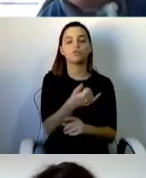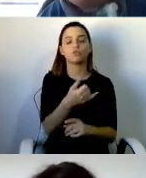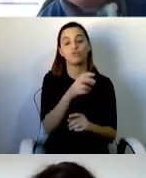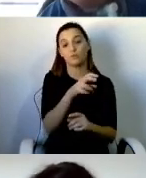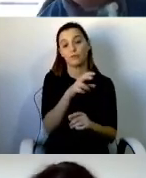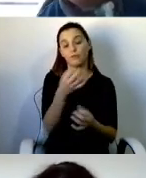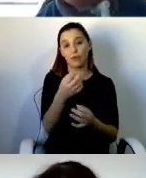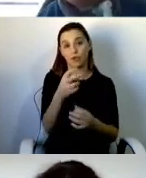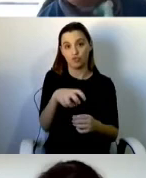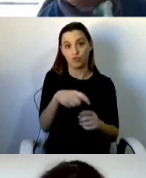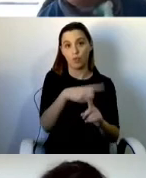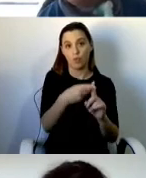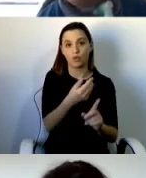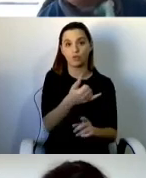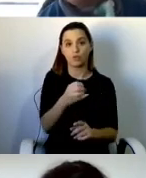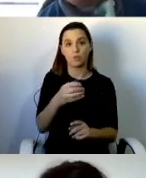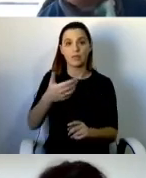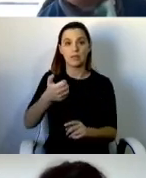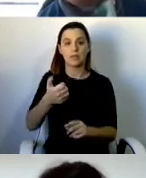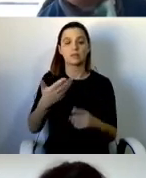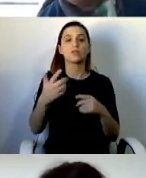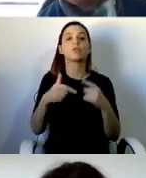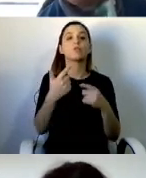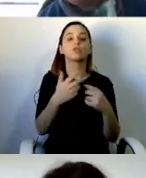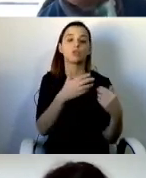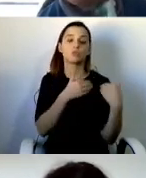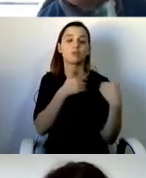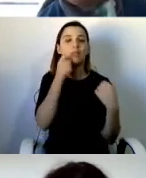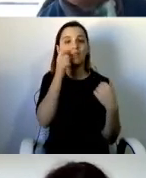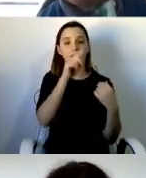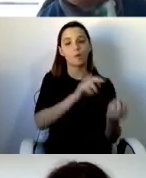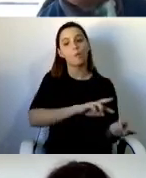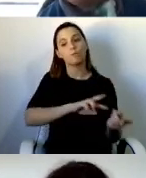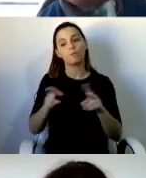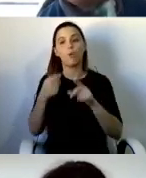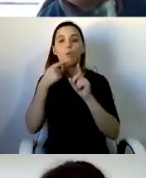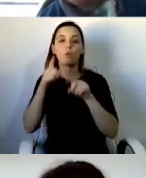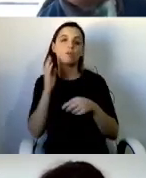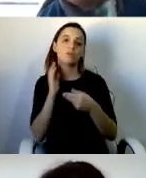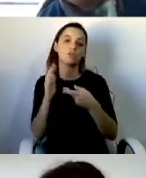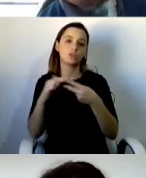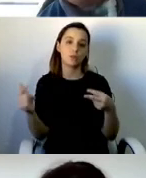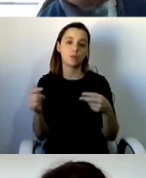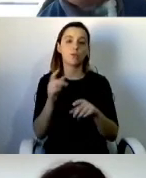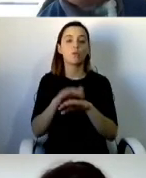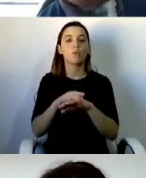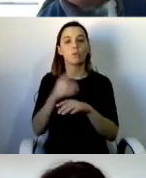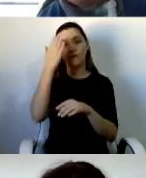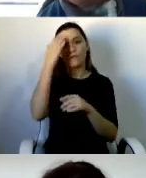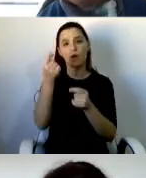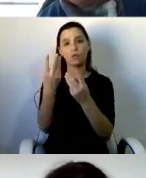councils, whose own budgets had been severely cut. This led to a postcode lottery.